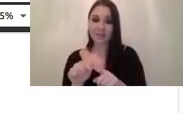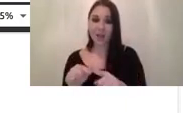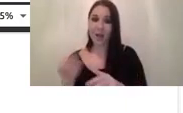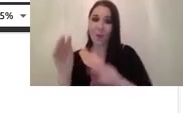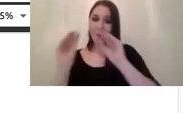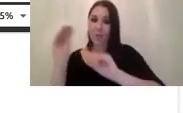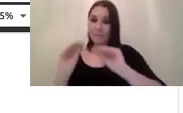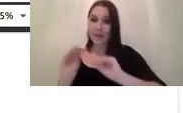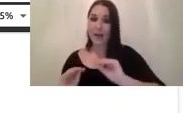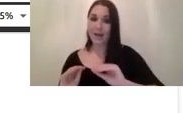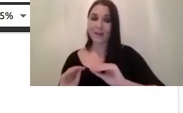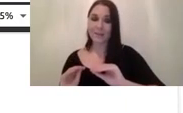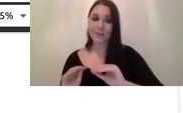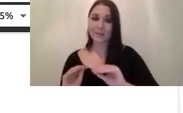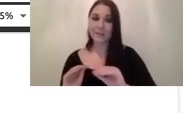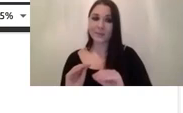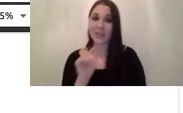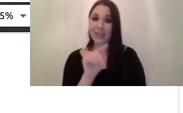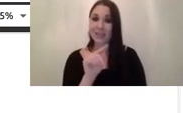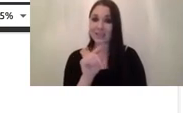like this one right here